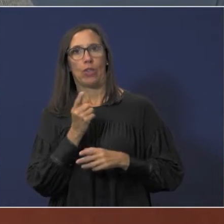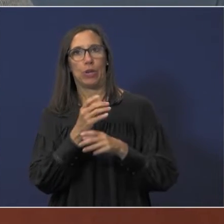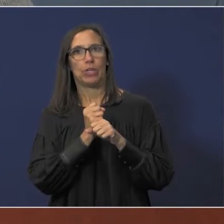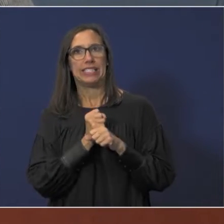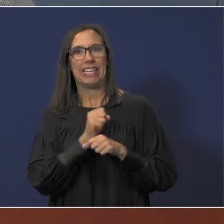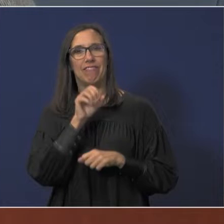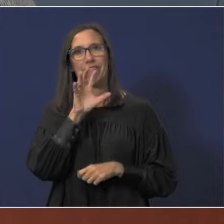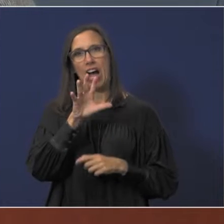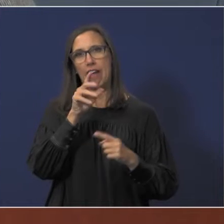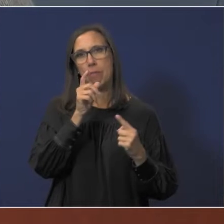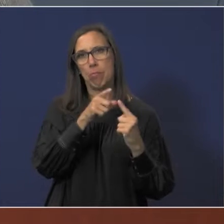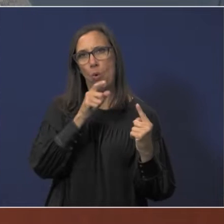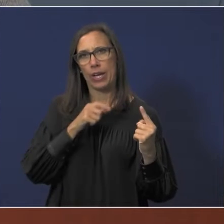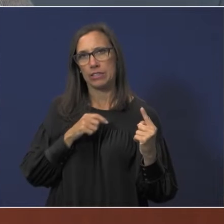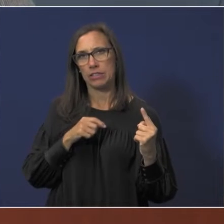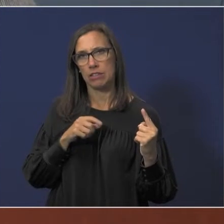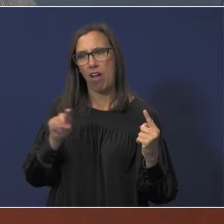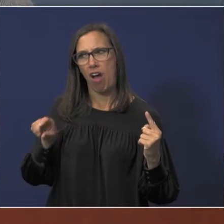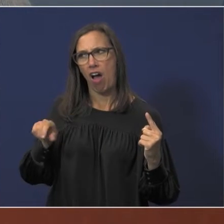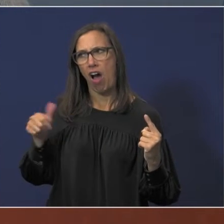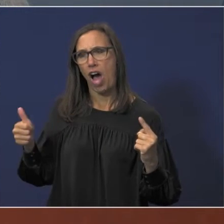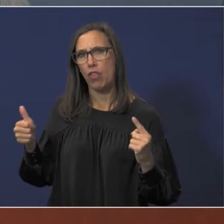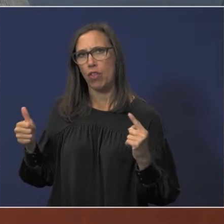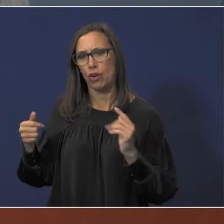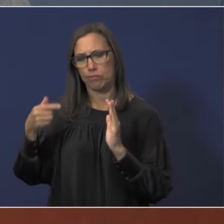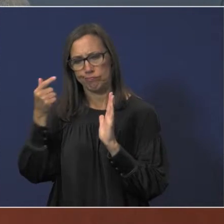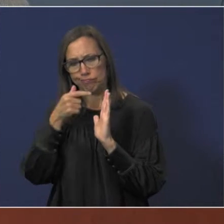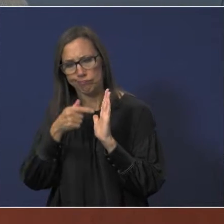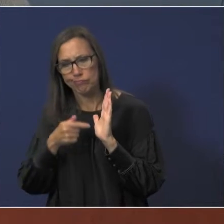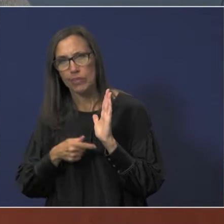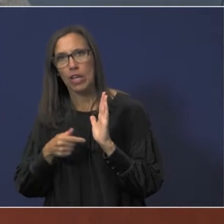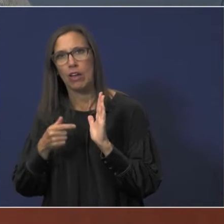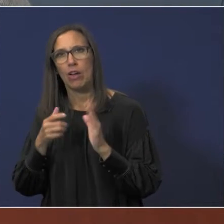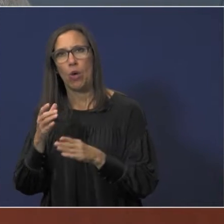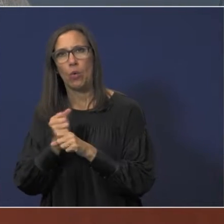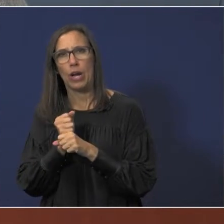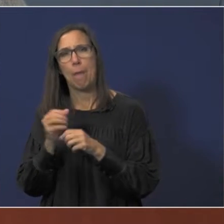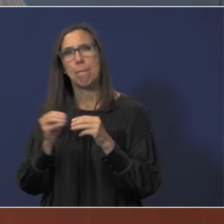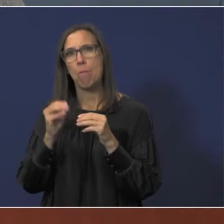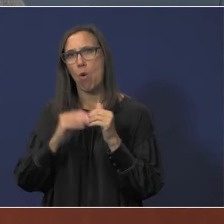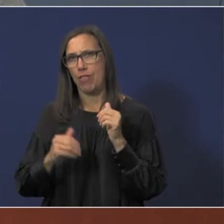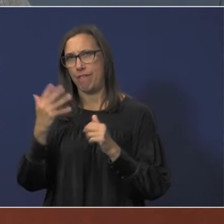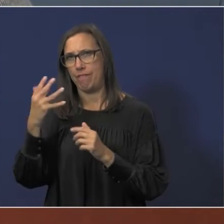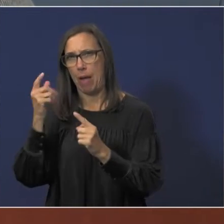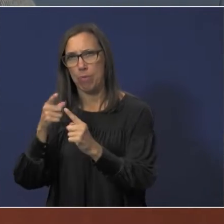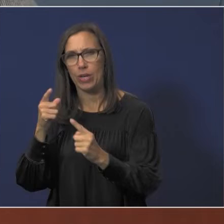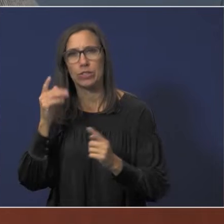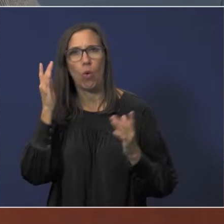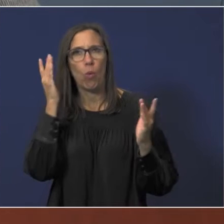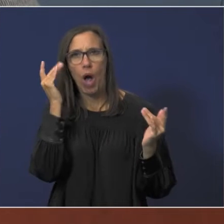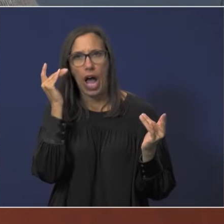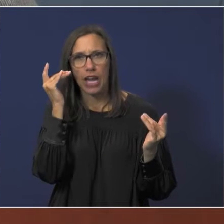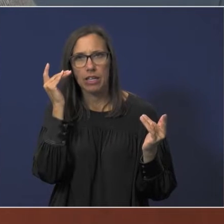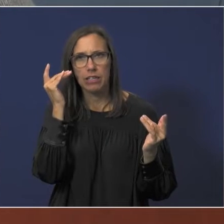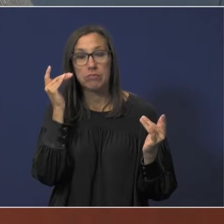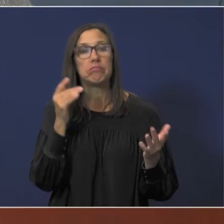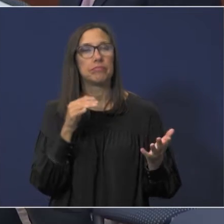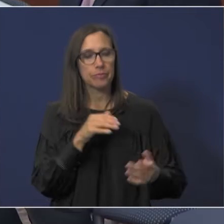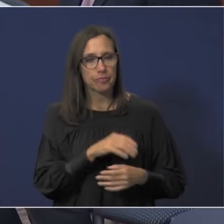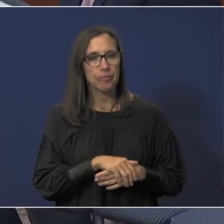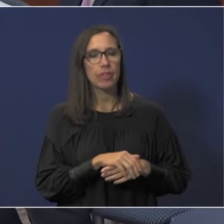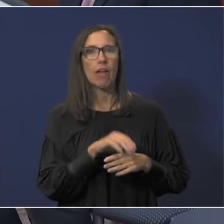five points, yet other indicators, we received more than just five points. Why is that? Yes, sir.